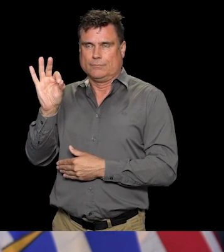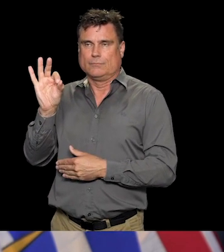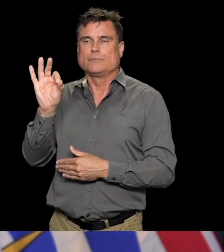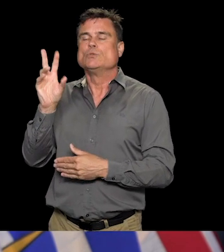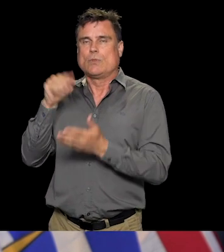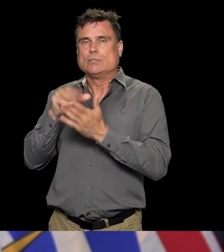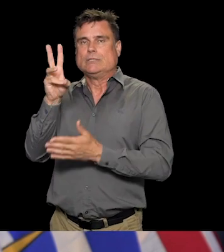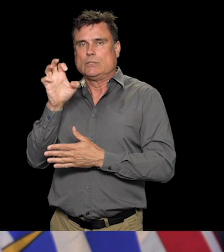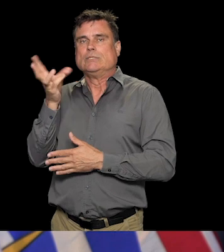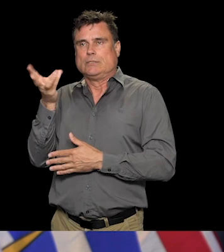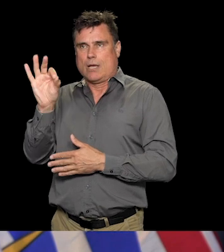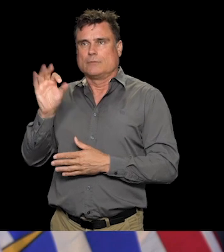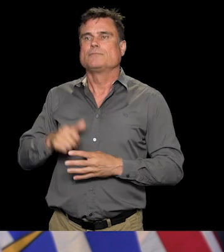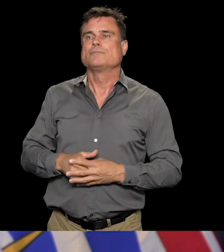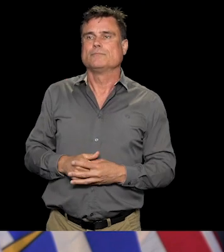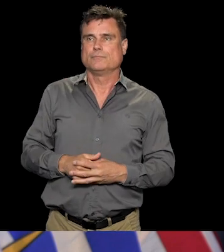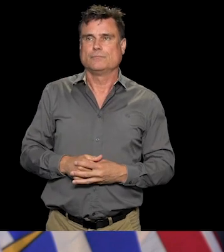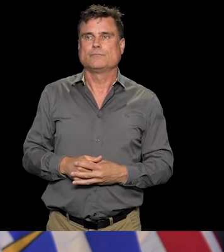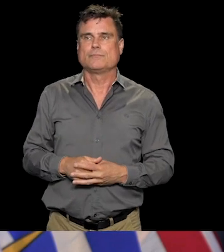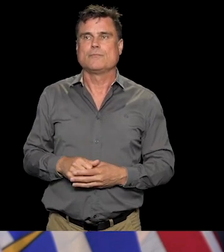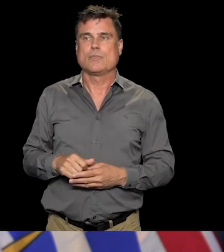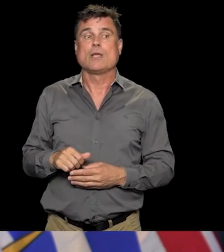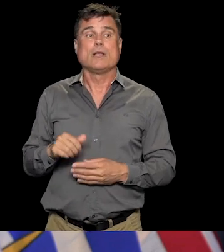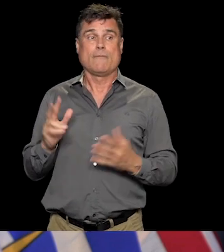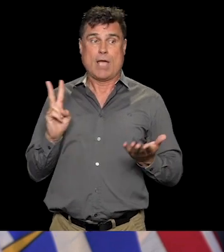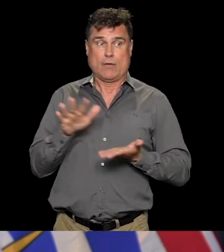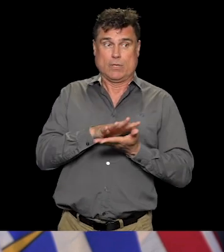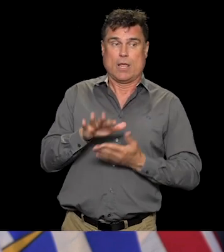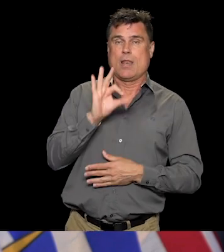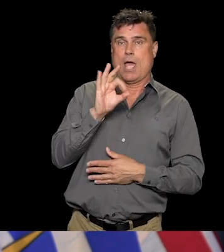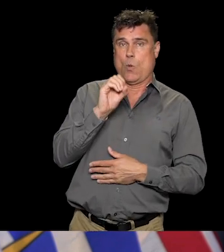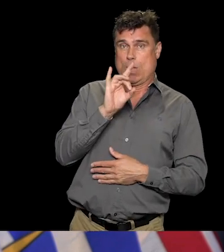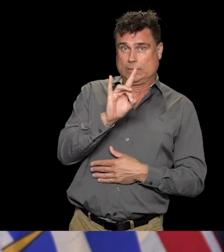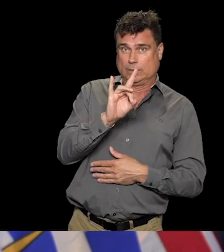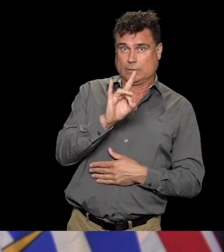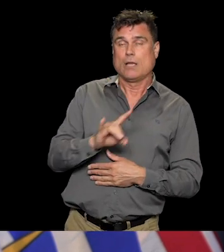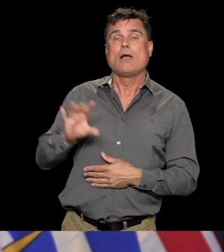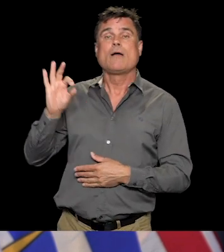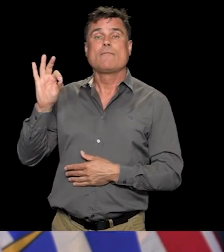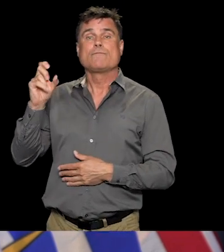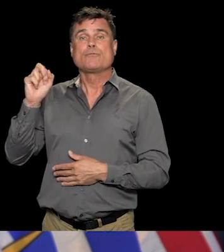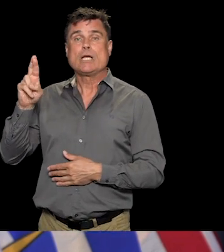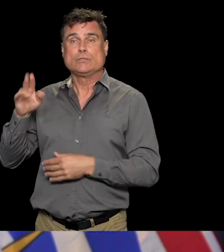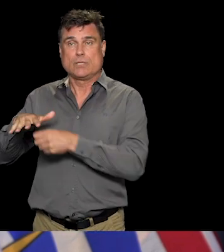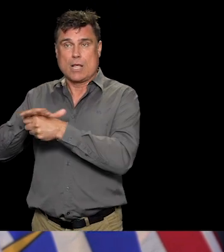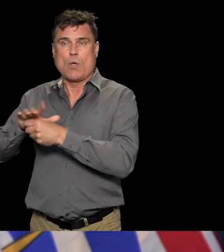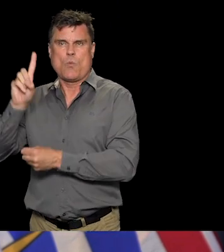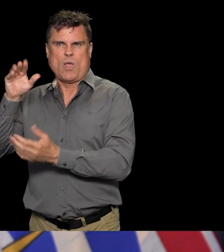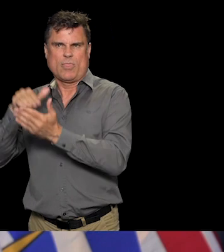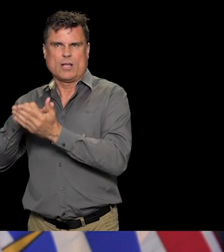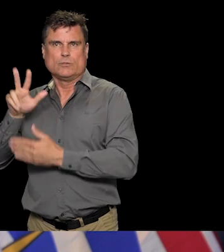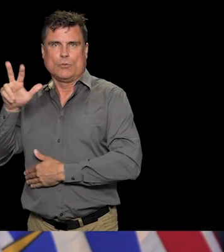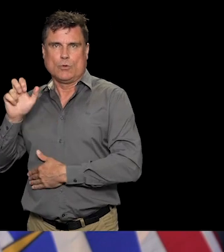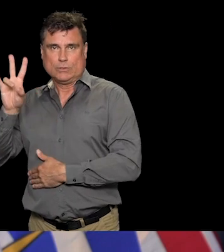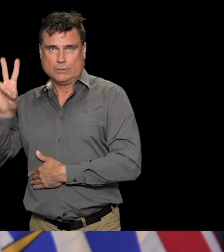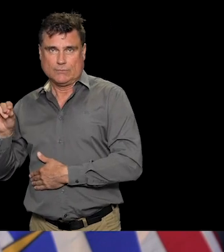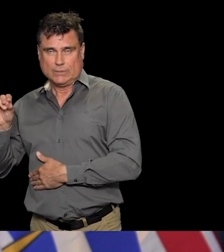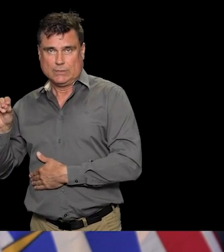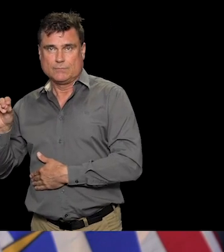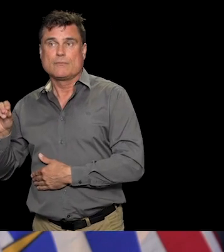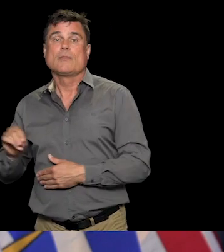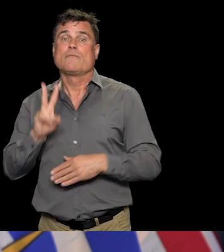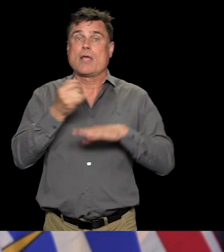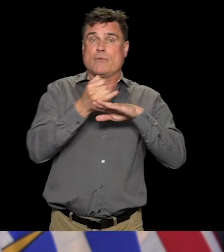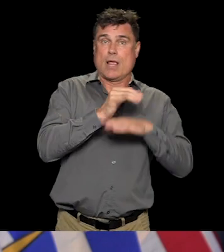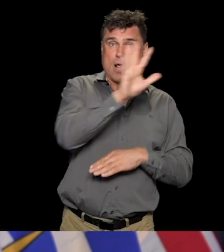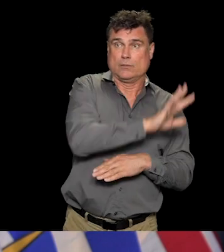people in the Vancouver Coastal Health Region, 1,370 people in the Fraser Health Region, 130 people